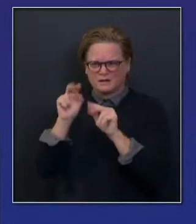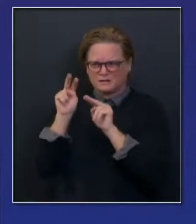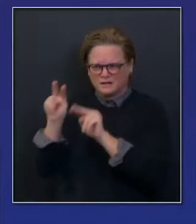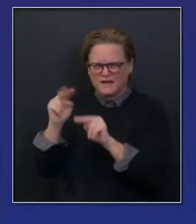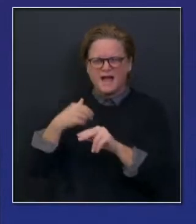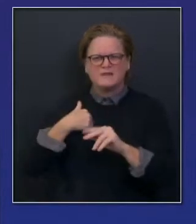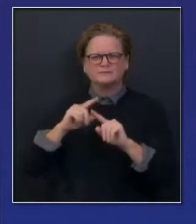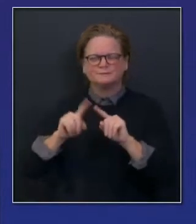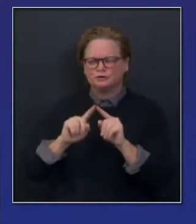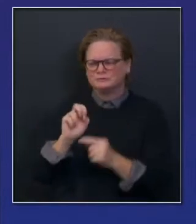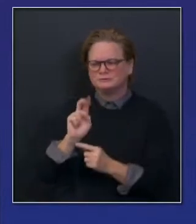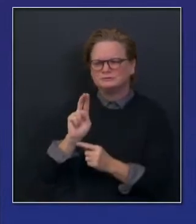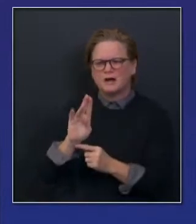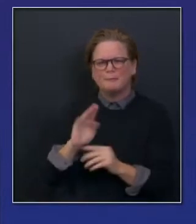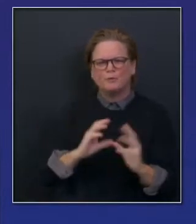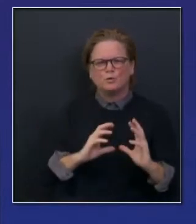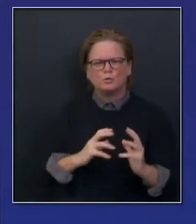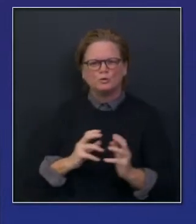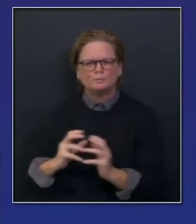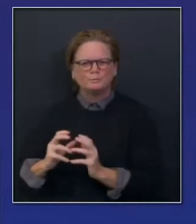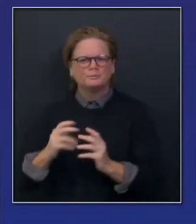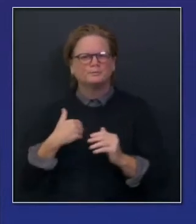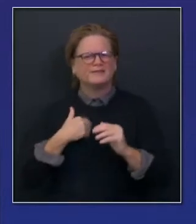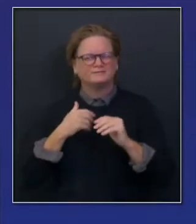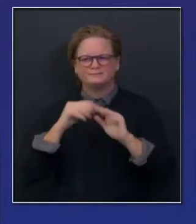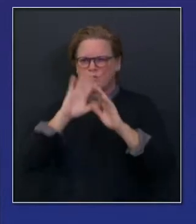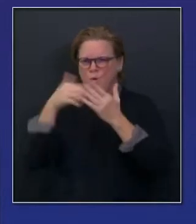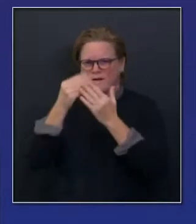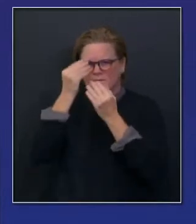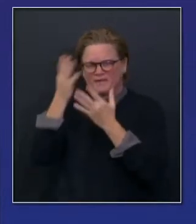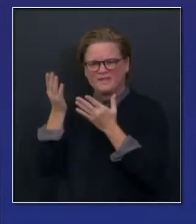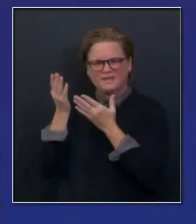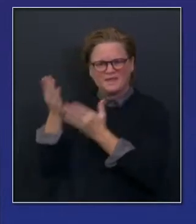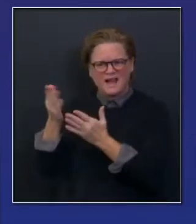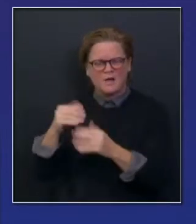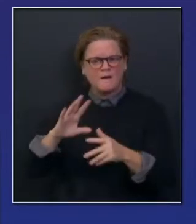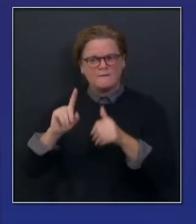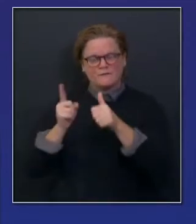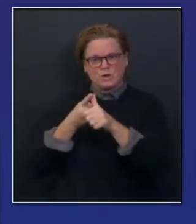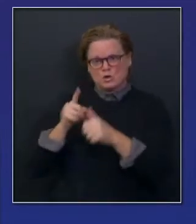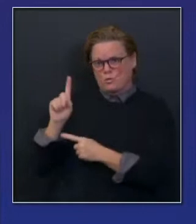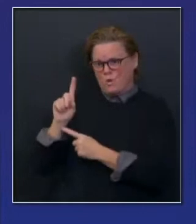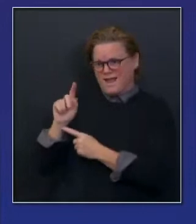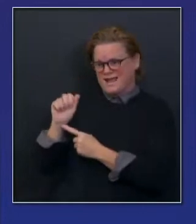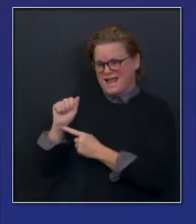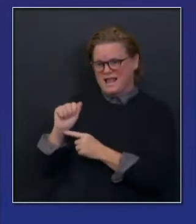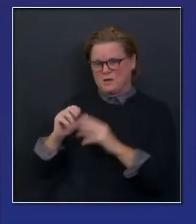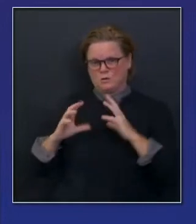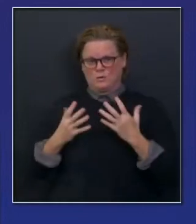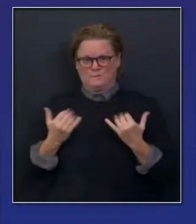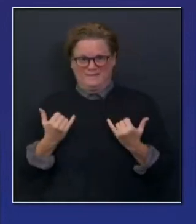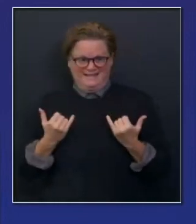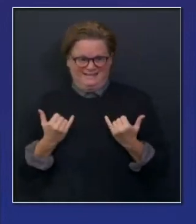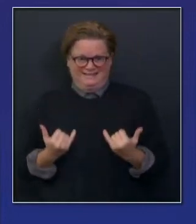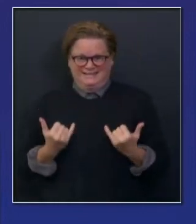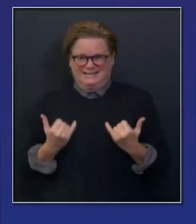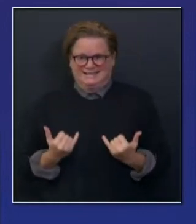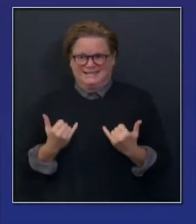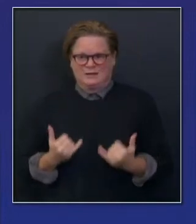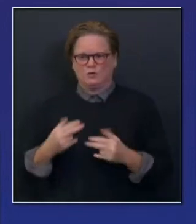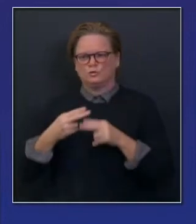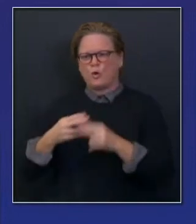the phase that we're currently in with these Pfizer vaccines and the Moderna vaccines, this is tier one